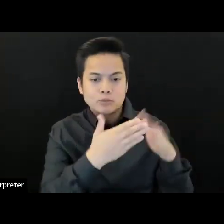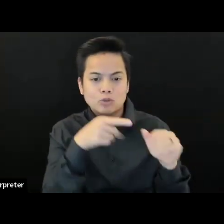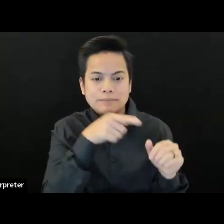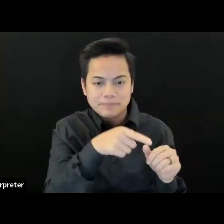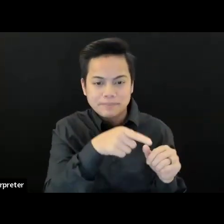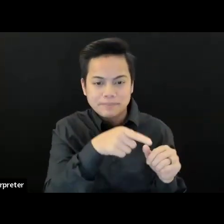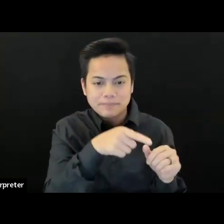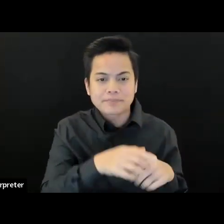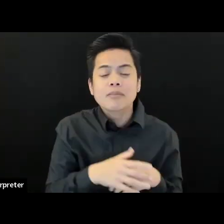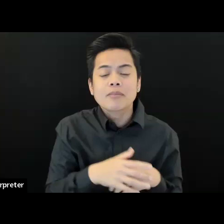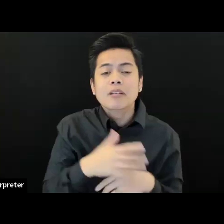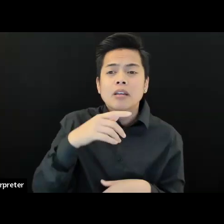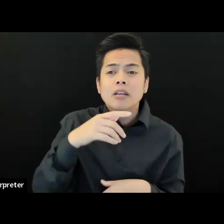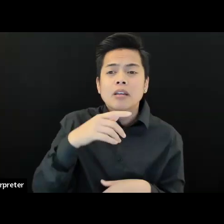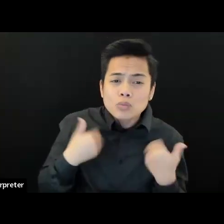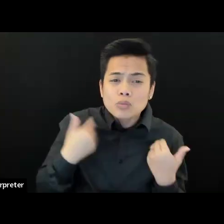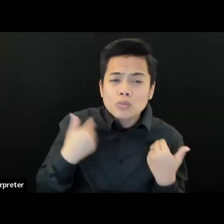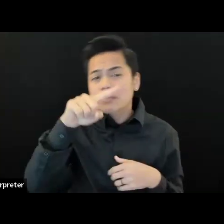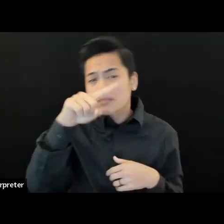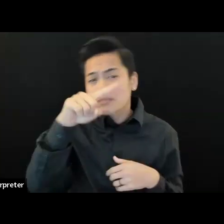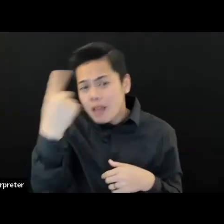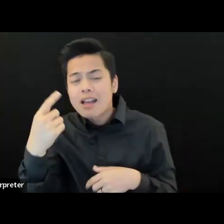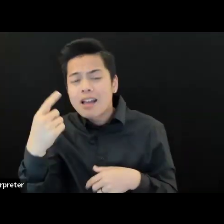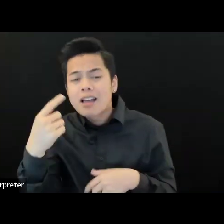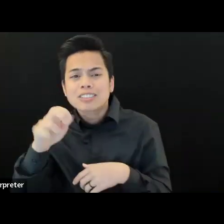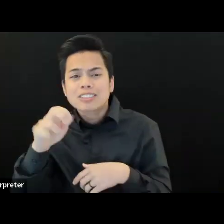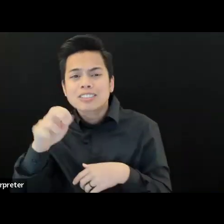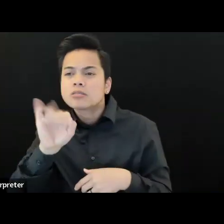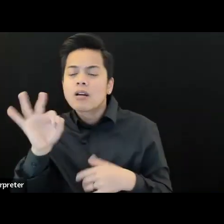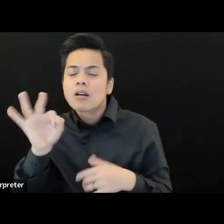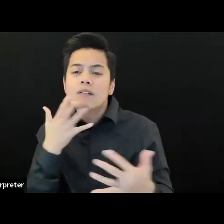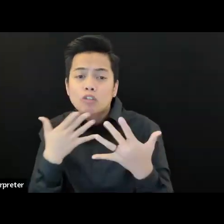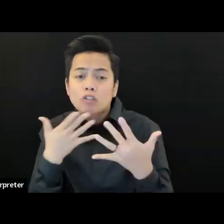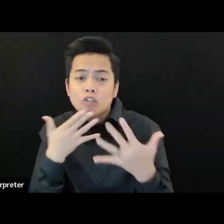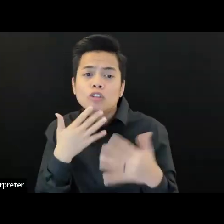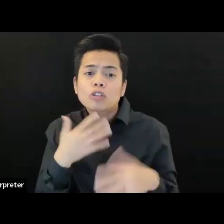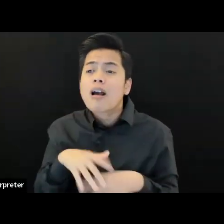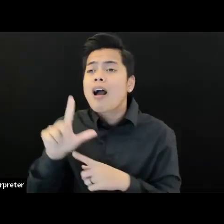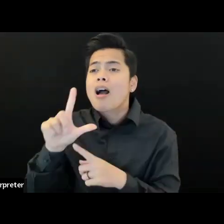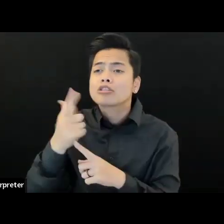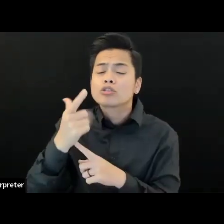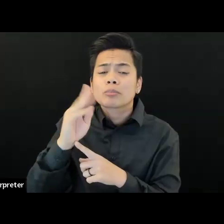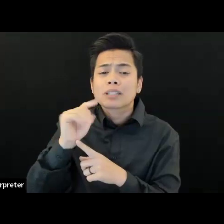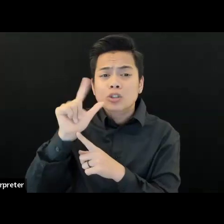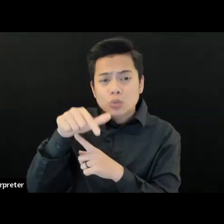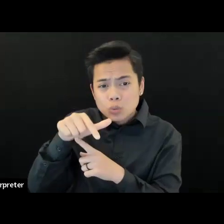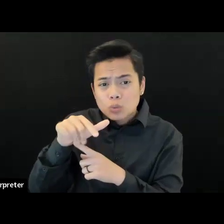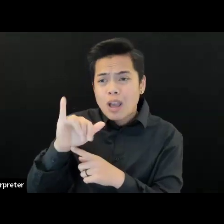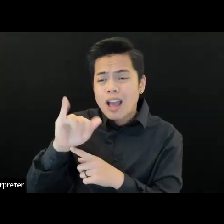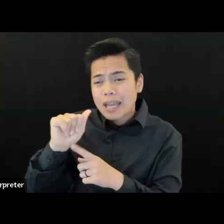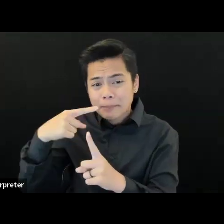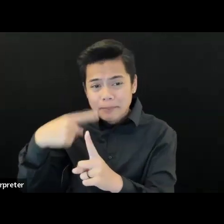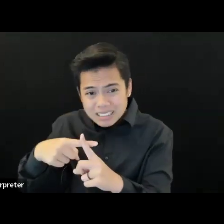LGBTQIA+, unhoused or formerly unhoused, systems